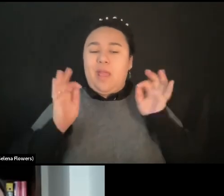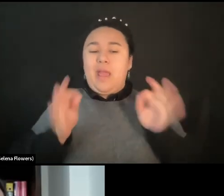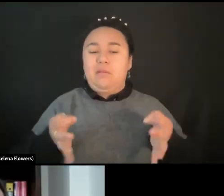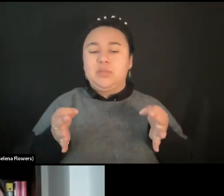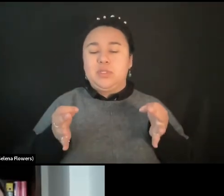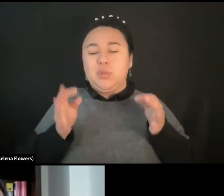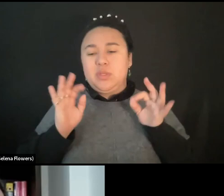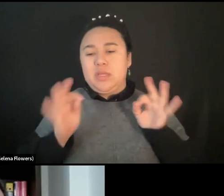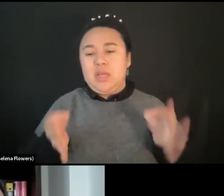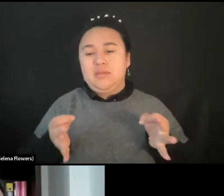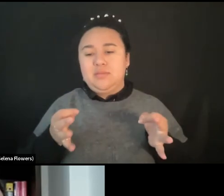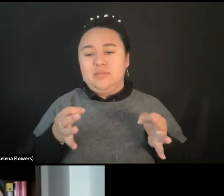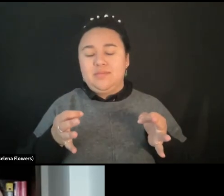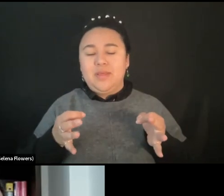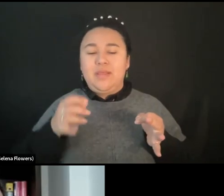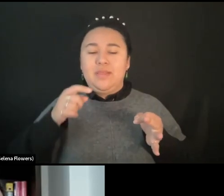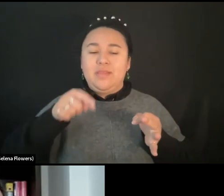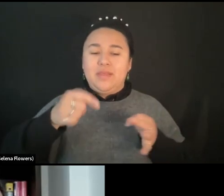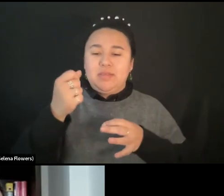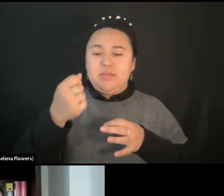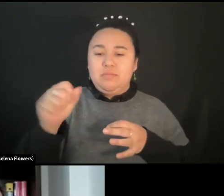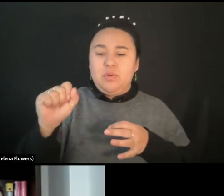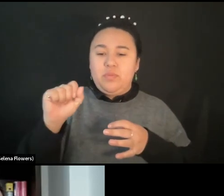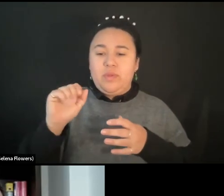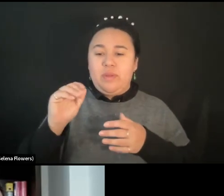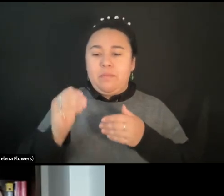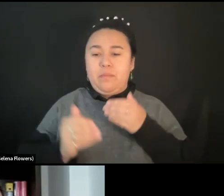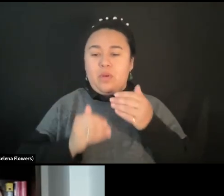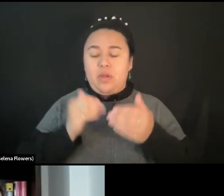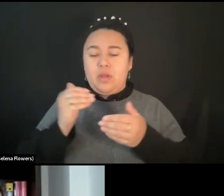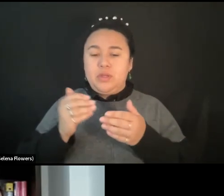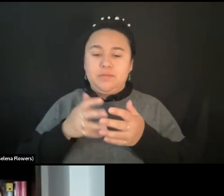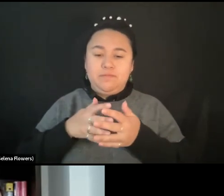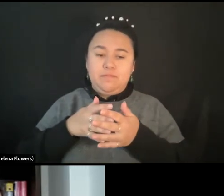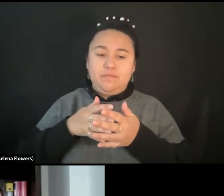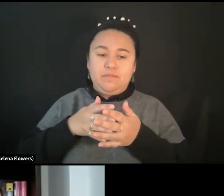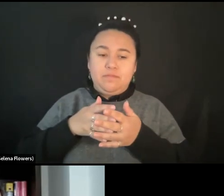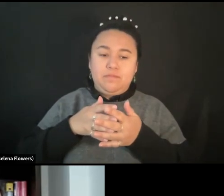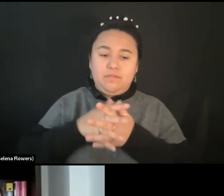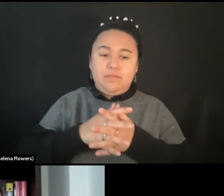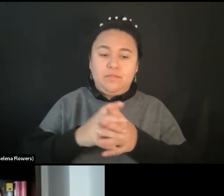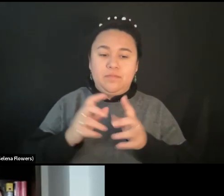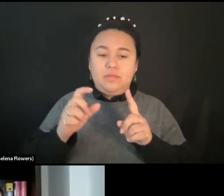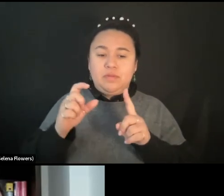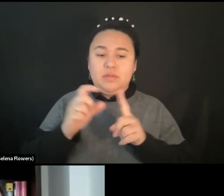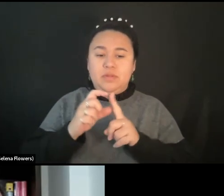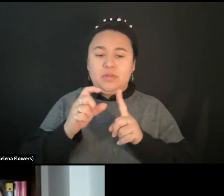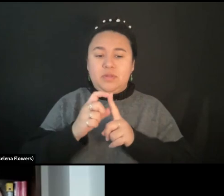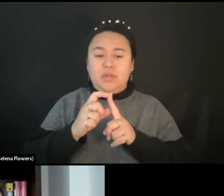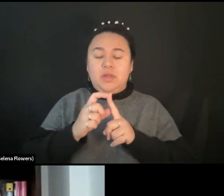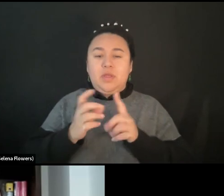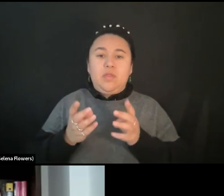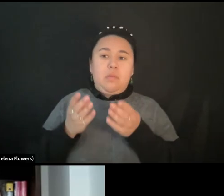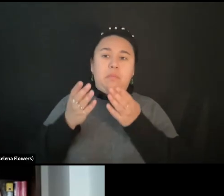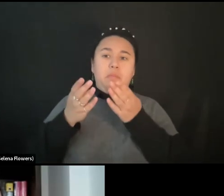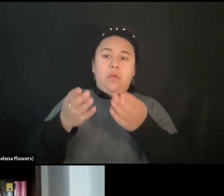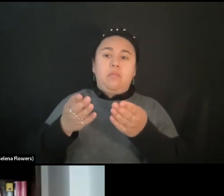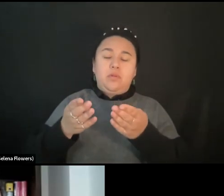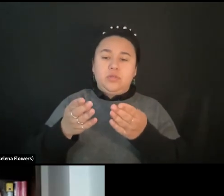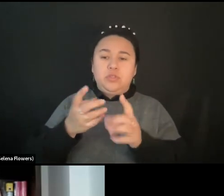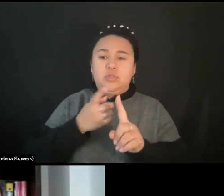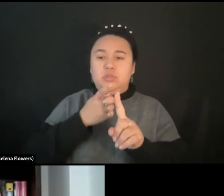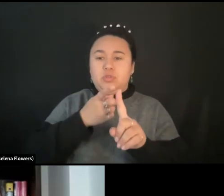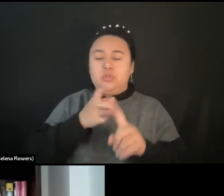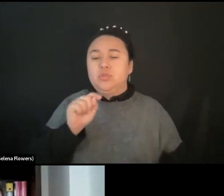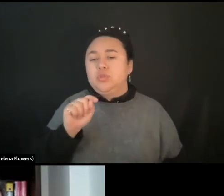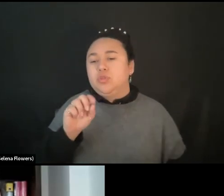process embedded in the term, or in the preposition, actually, towards, you know. This